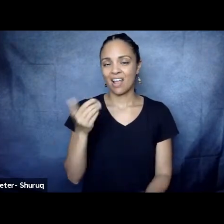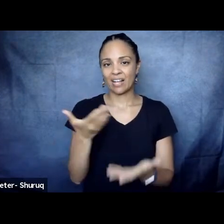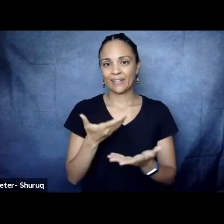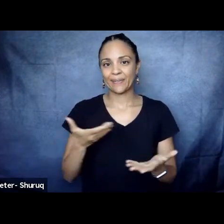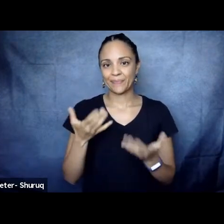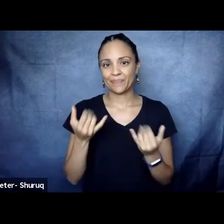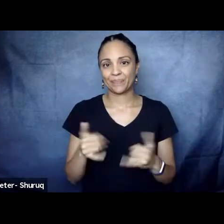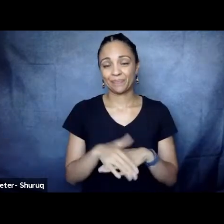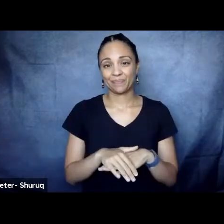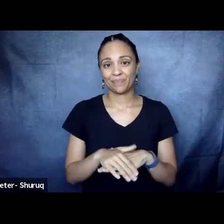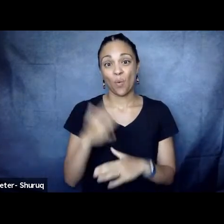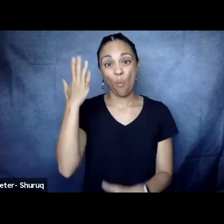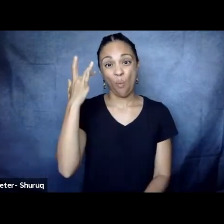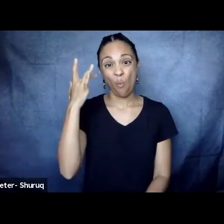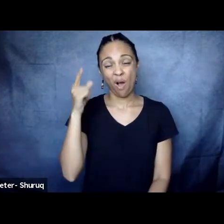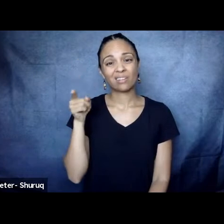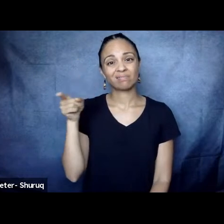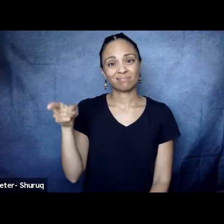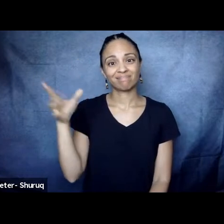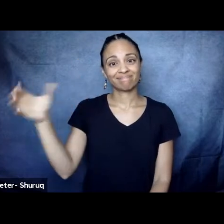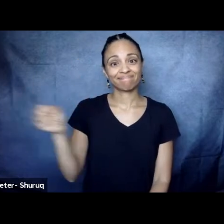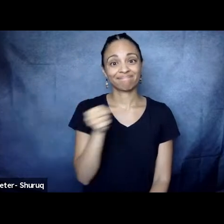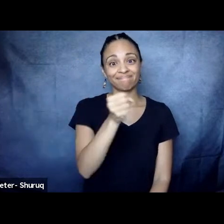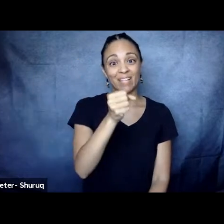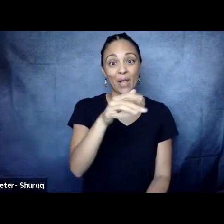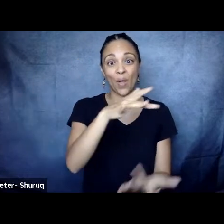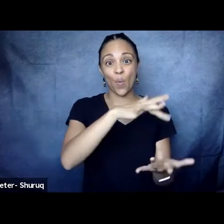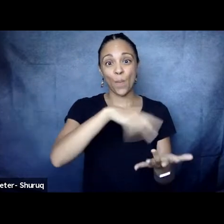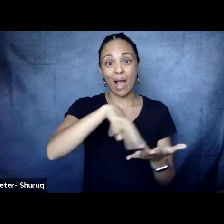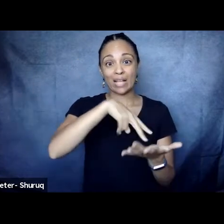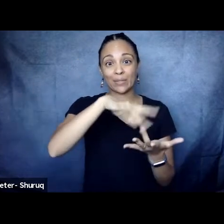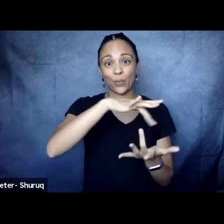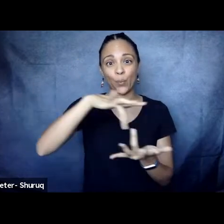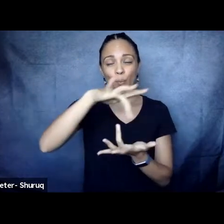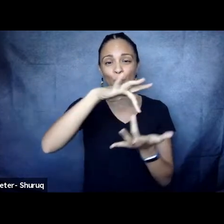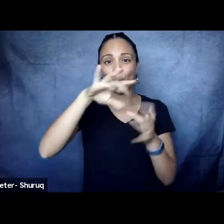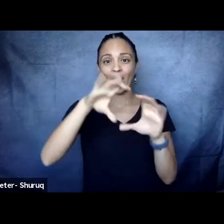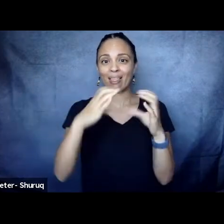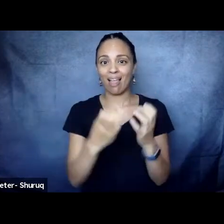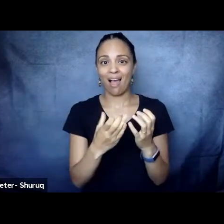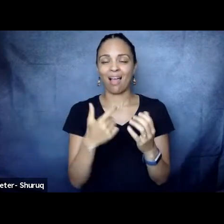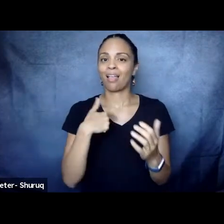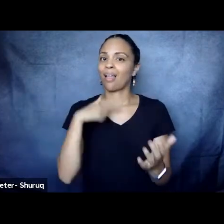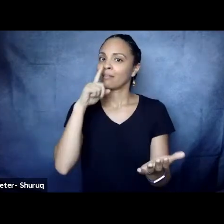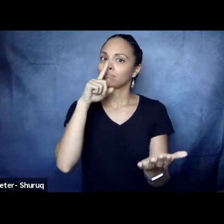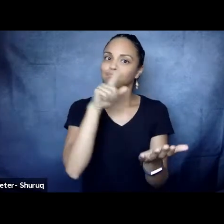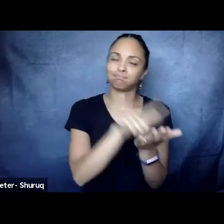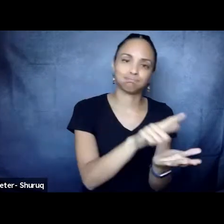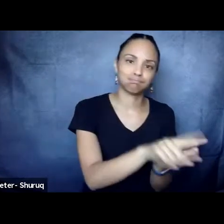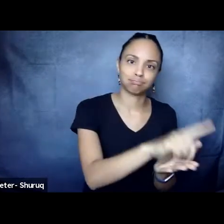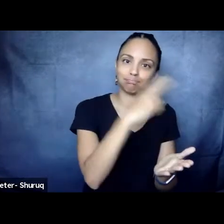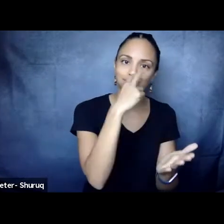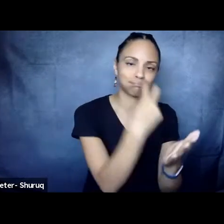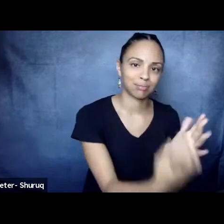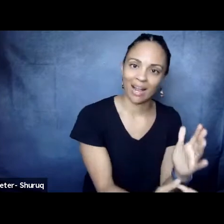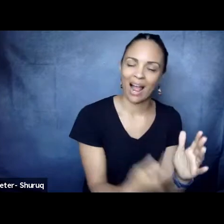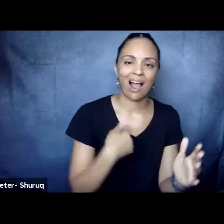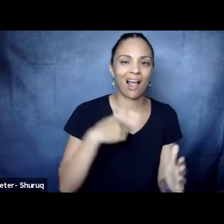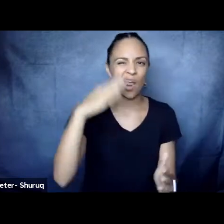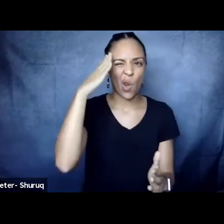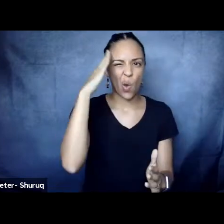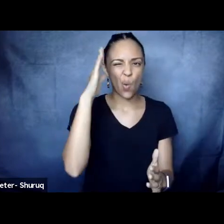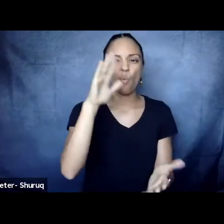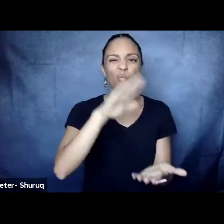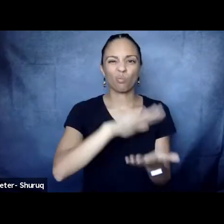into a ballet class when I was eight years old and I fell in love with it. And I knew exactly what I wanted to do with my life. It was to be a professional